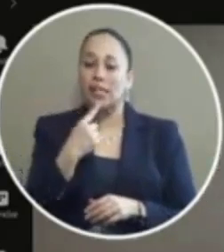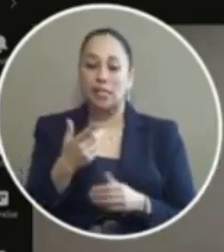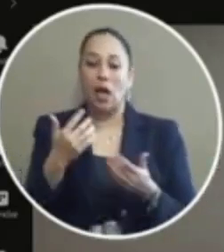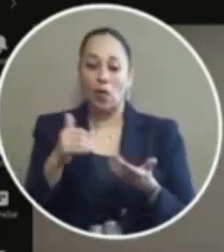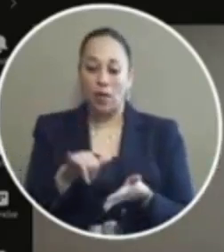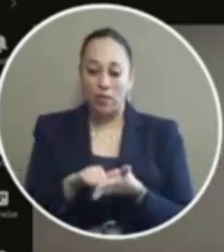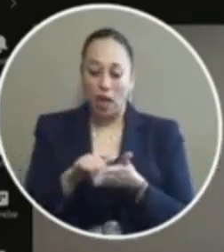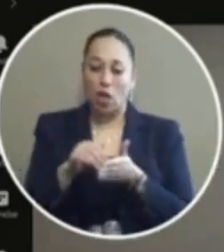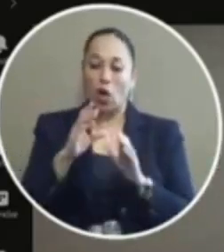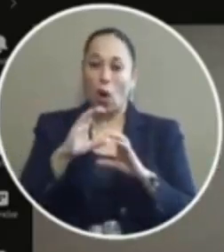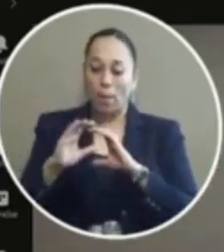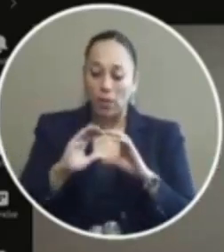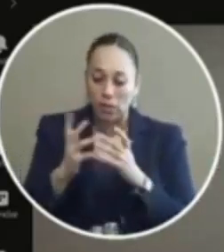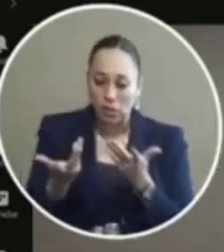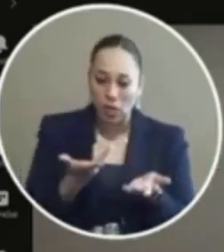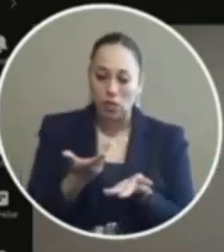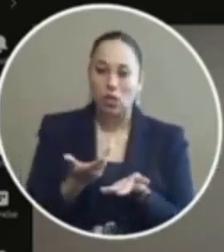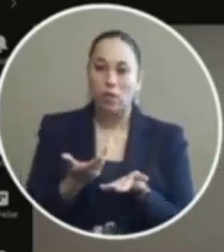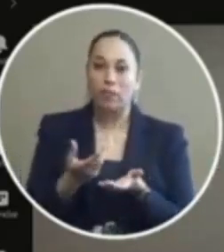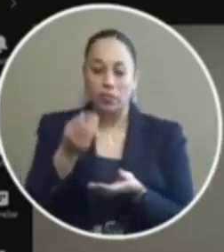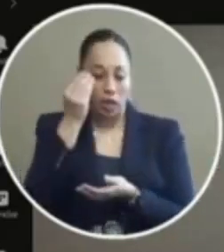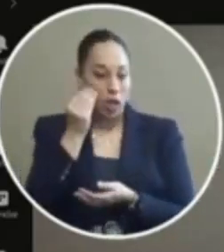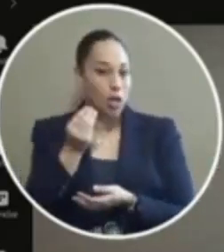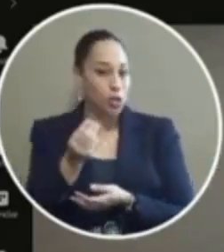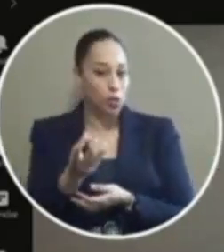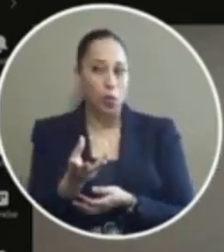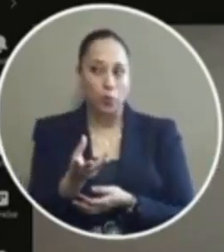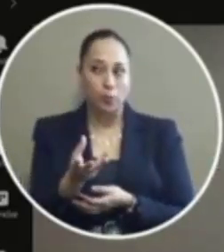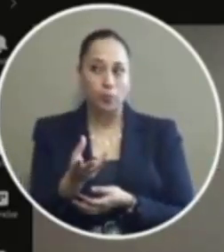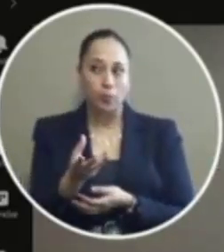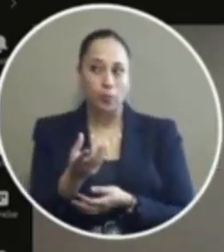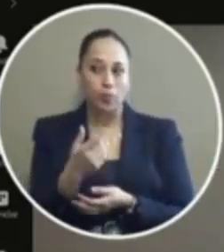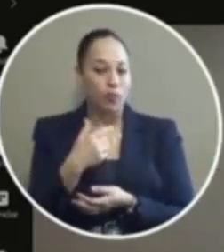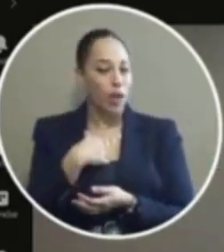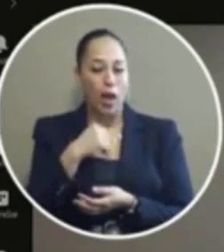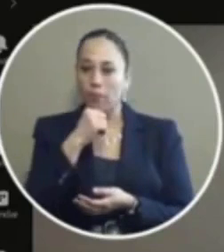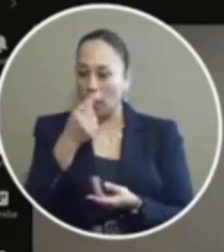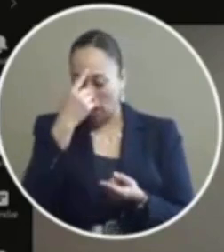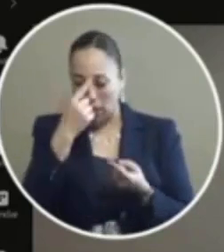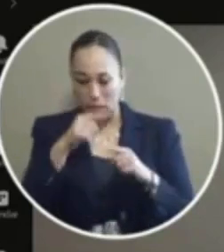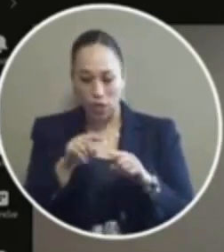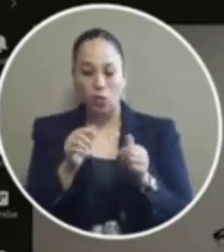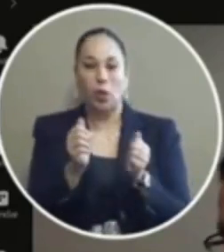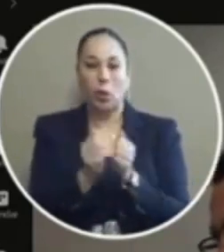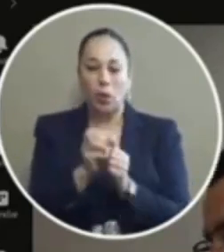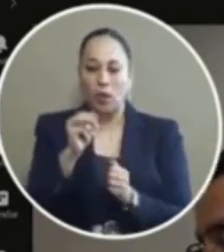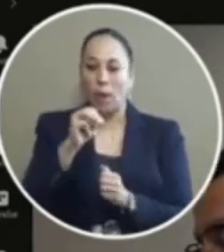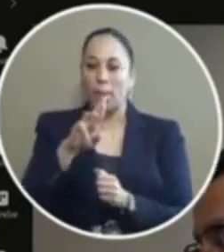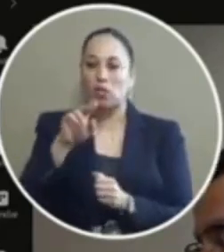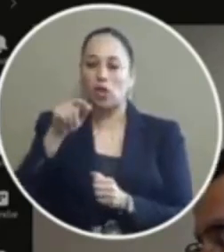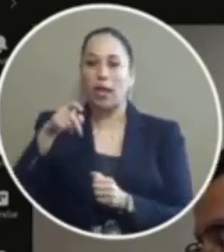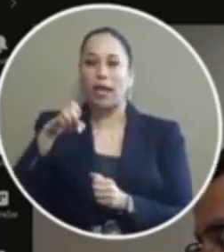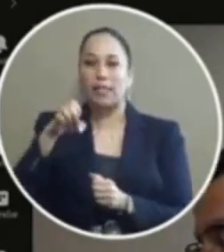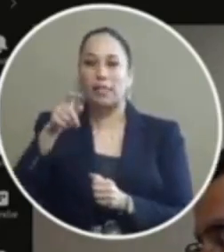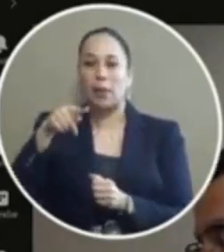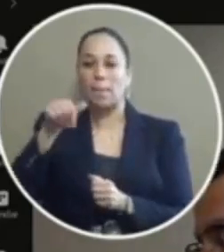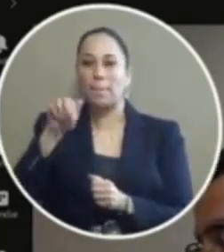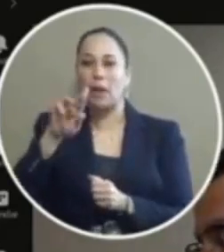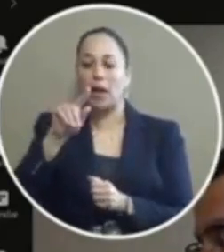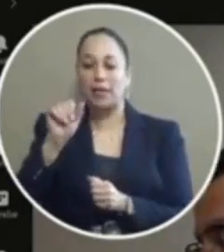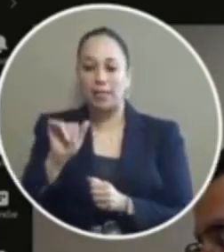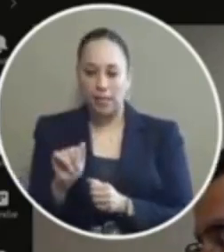this conversation and i would let you know that i i i've got to disagree a little bit with mr esparza that we've had this conversation